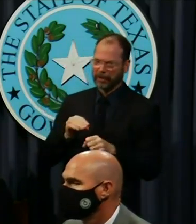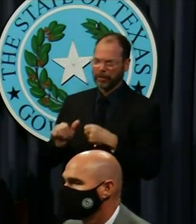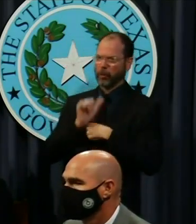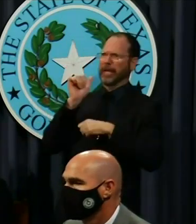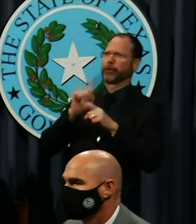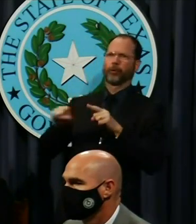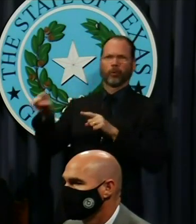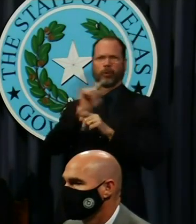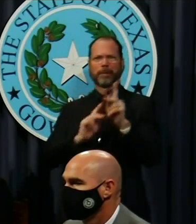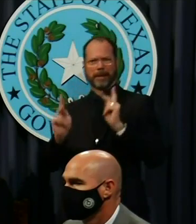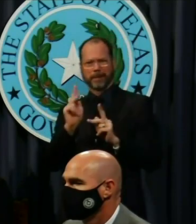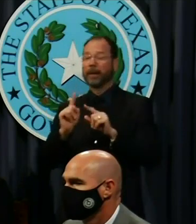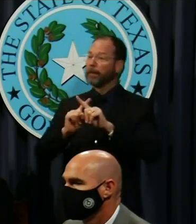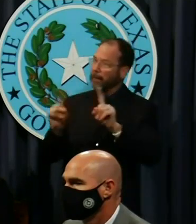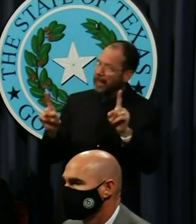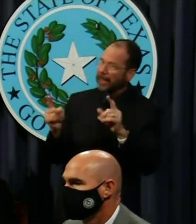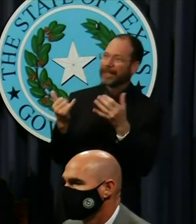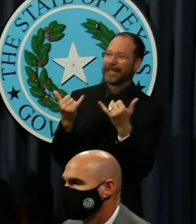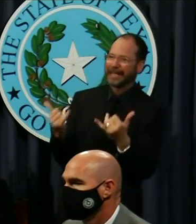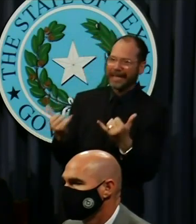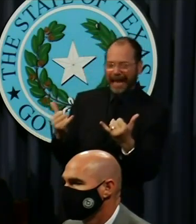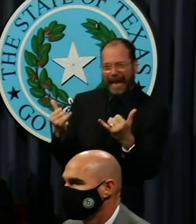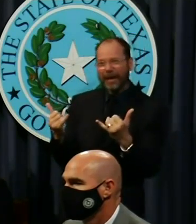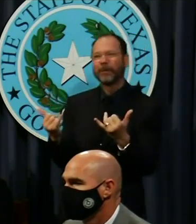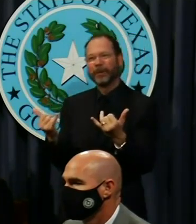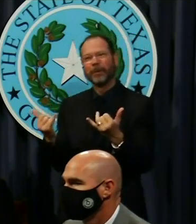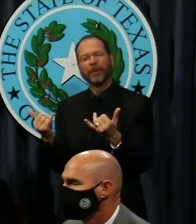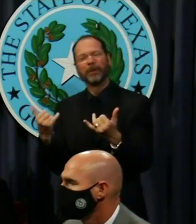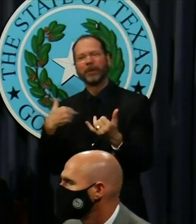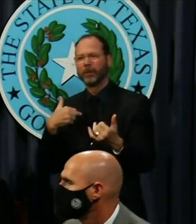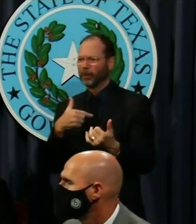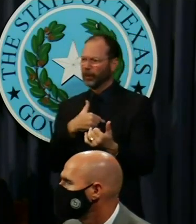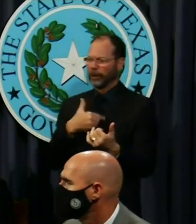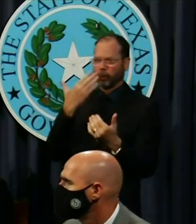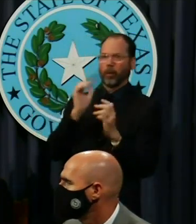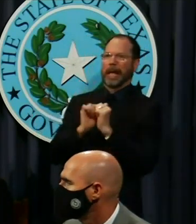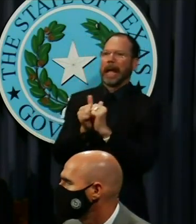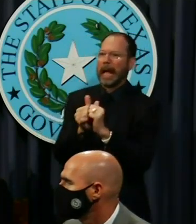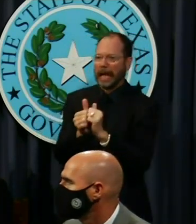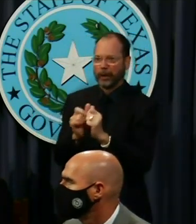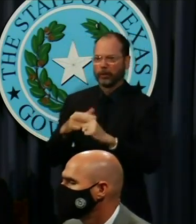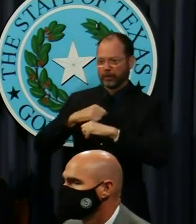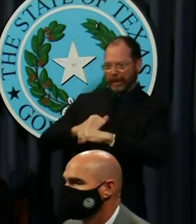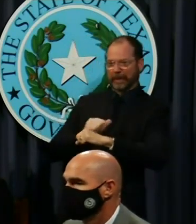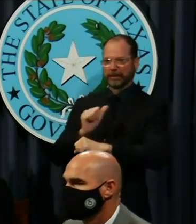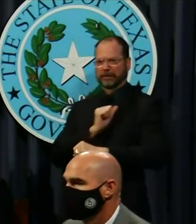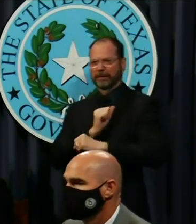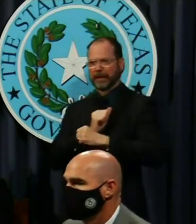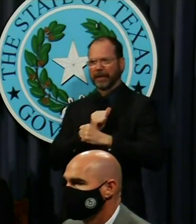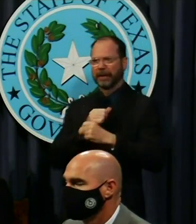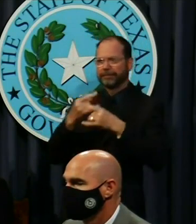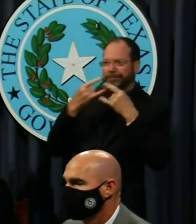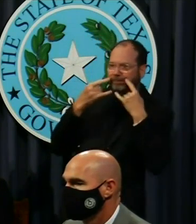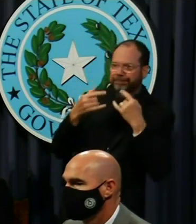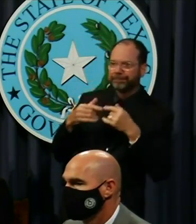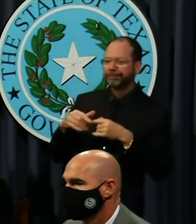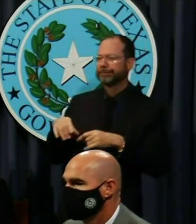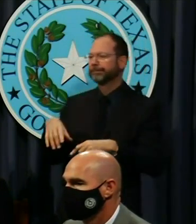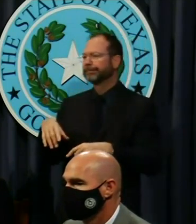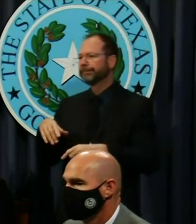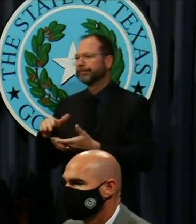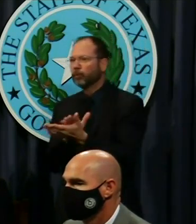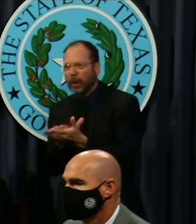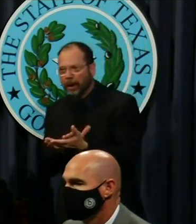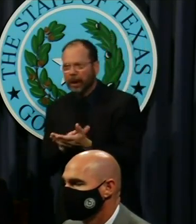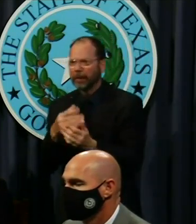But we are now armed with the personal safety standards and some medical advancements that